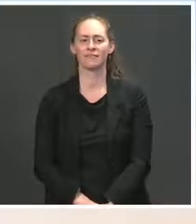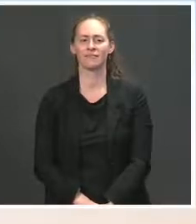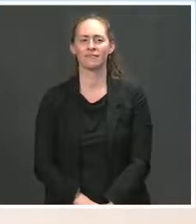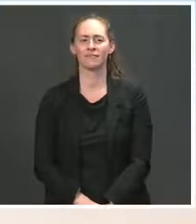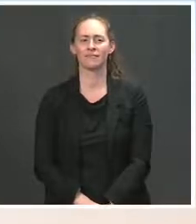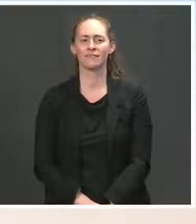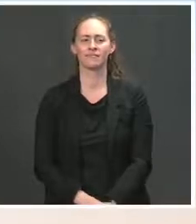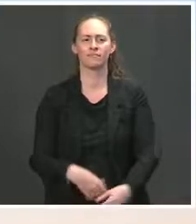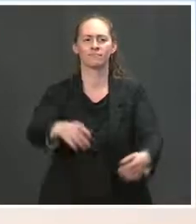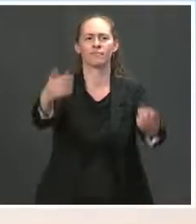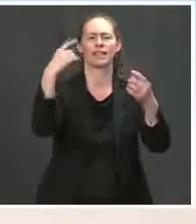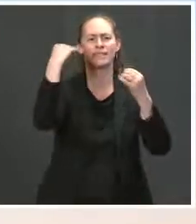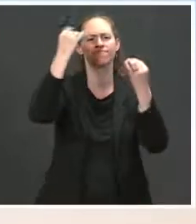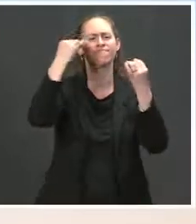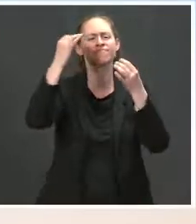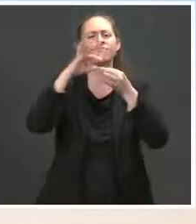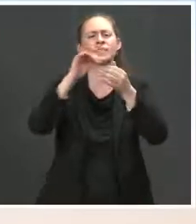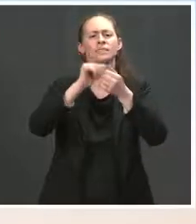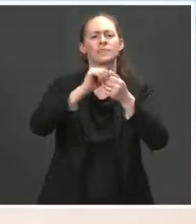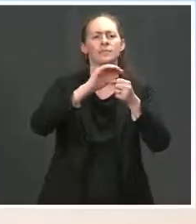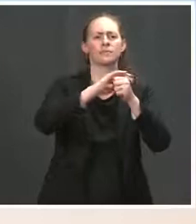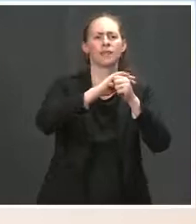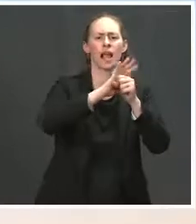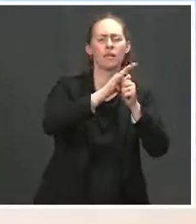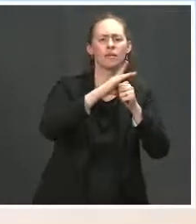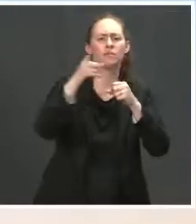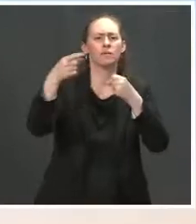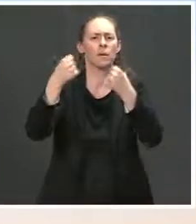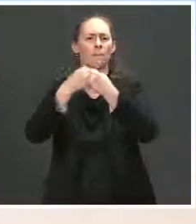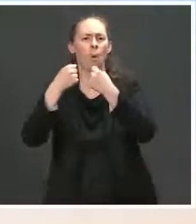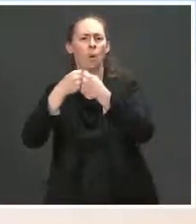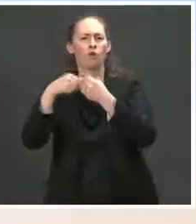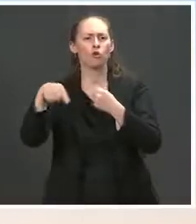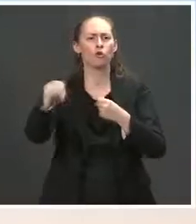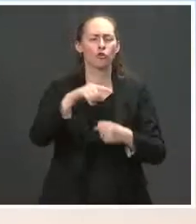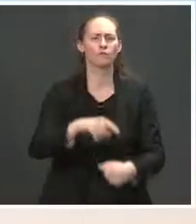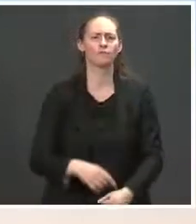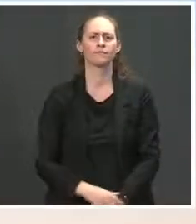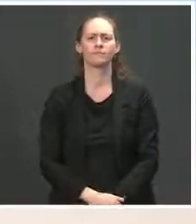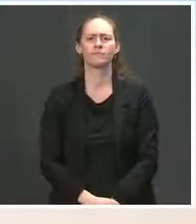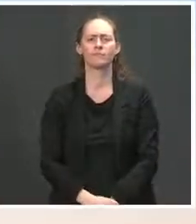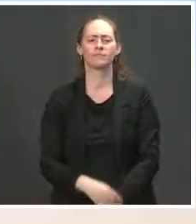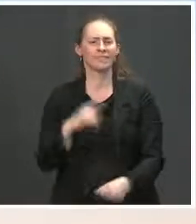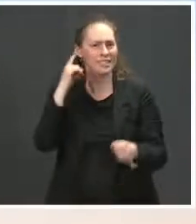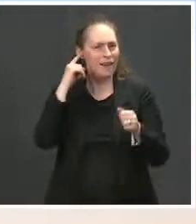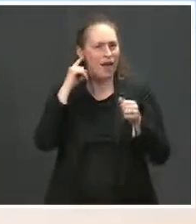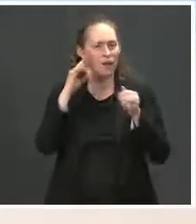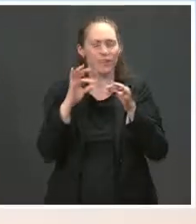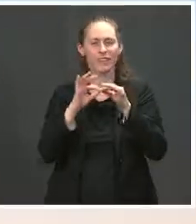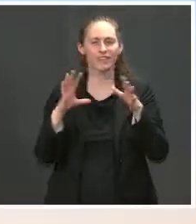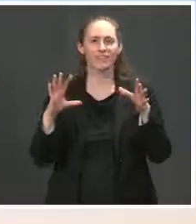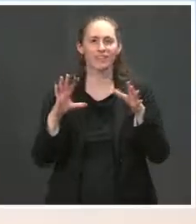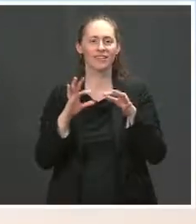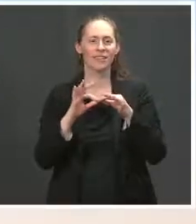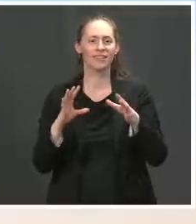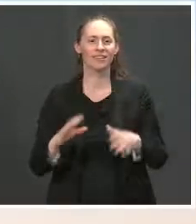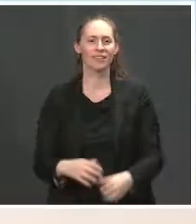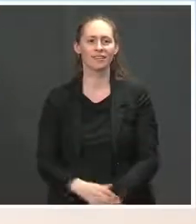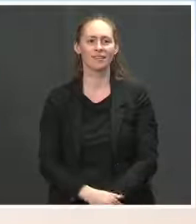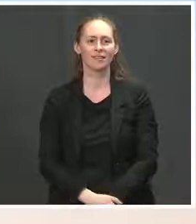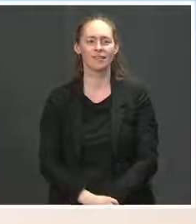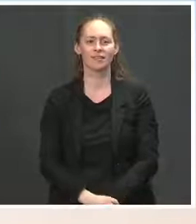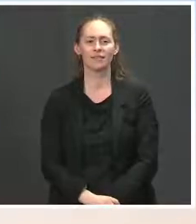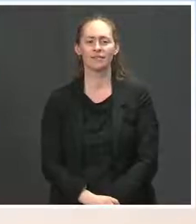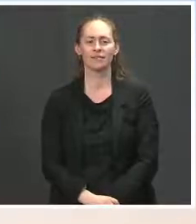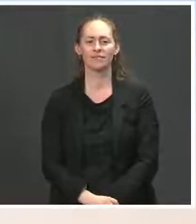There's also been the trend of historically poor-performing operators owned by complex webs of private equity investors and shell